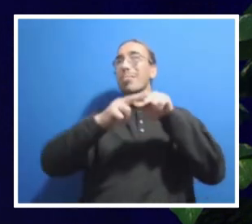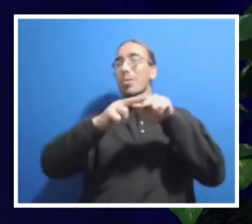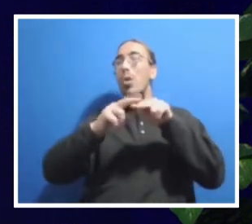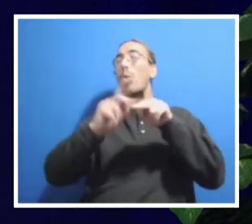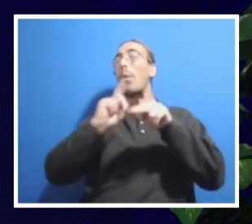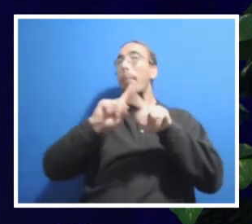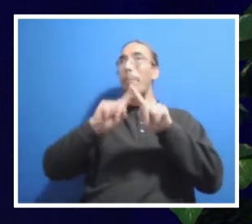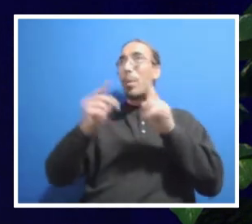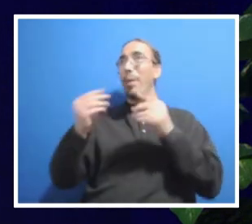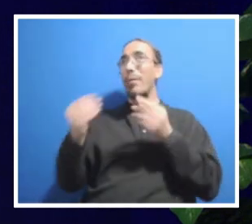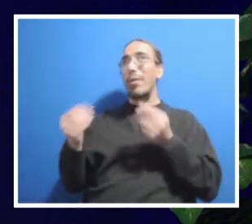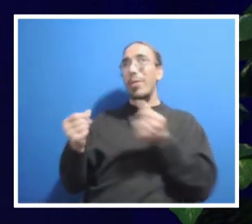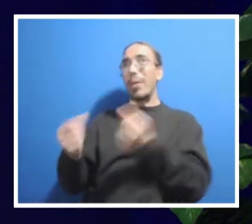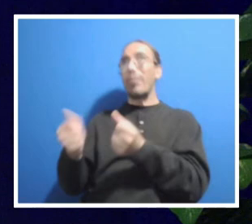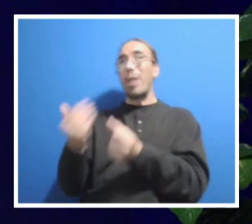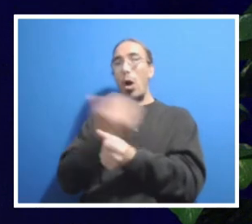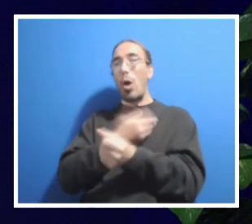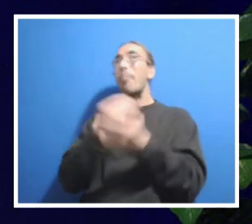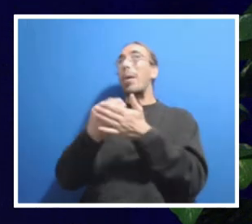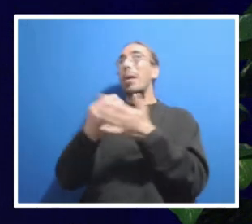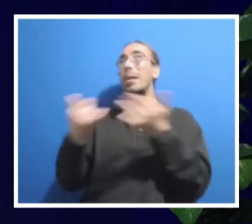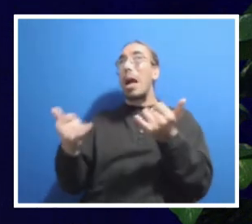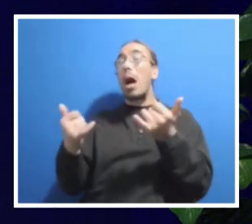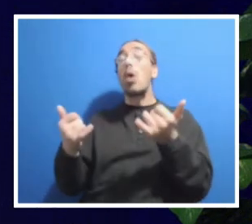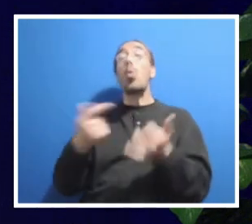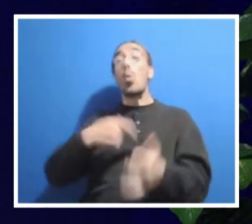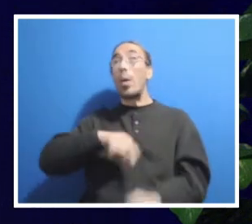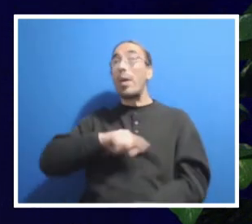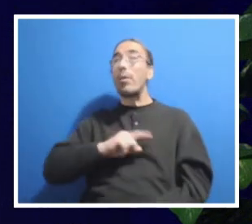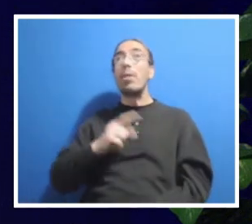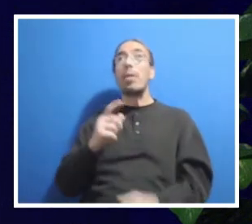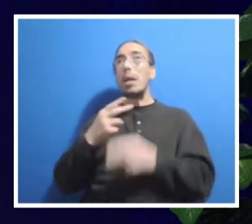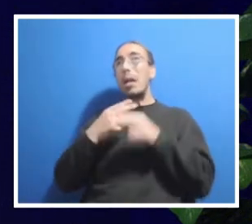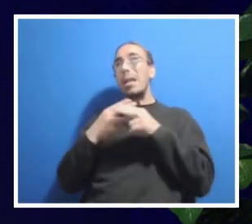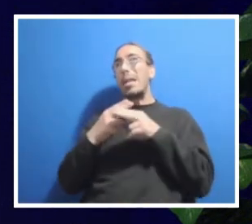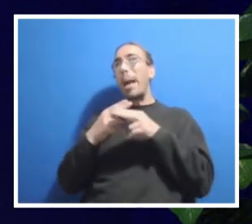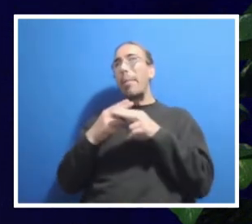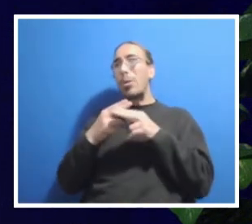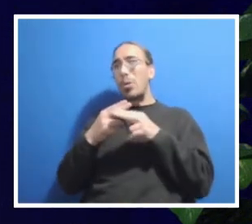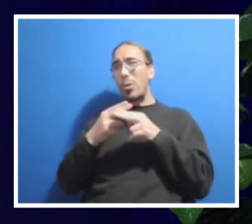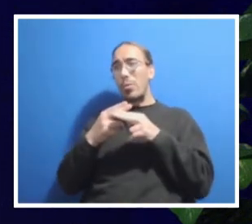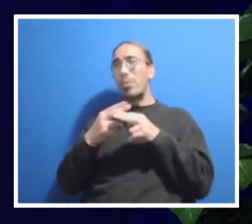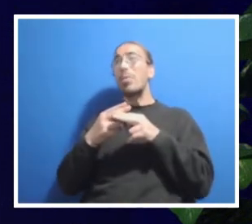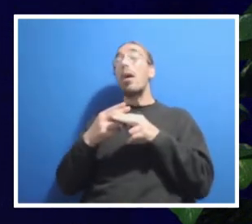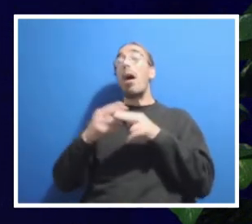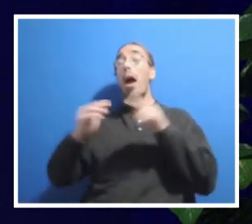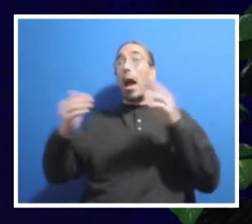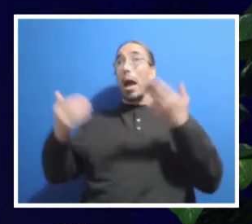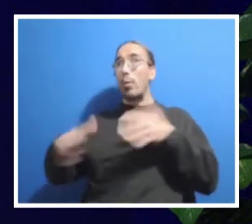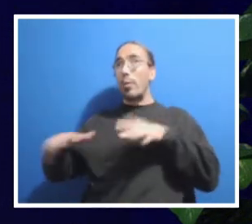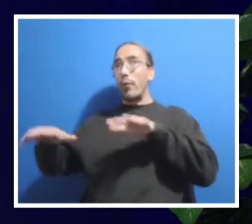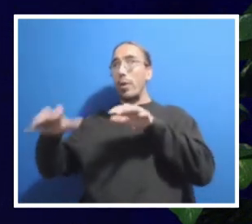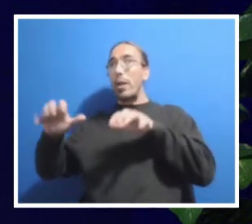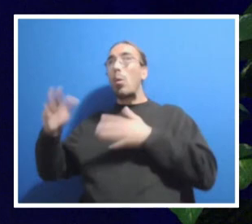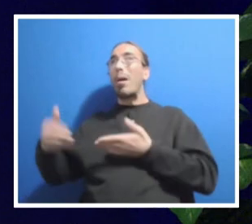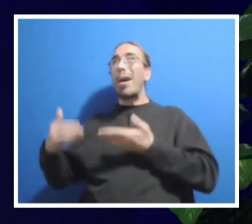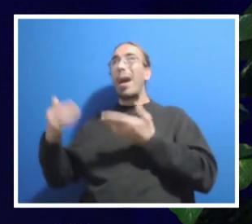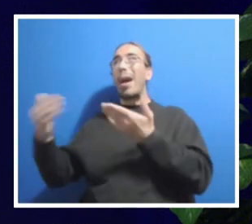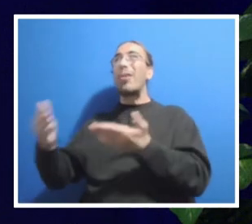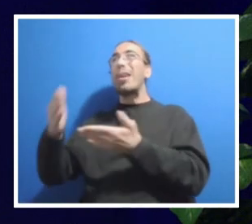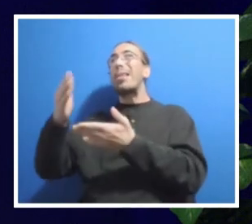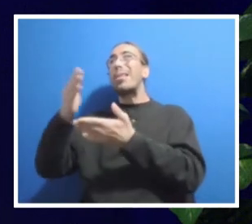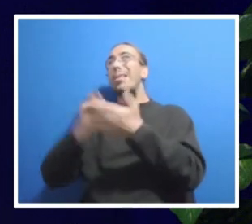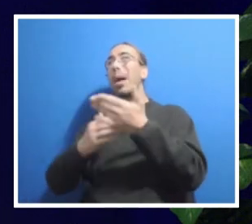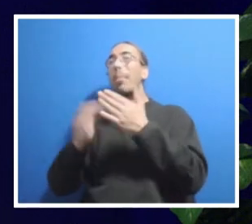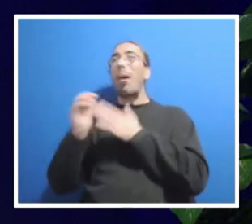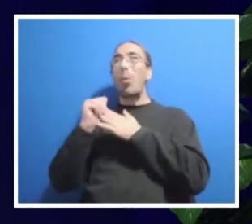existing money. Again, we've done a temporary strategic hiring freeze. That will give us, again, some runway as